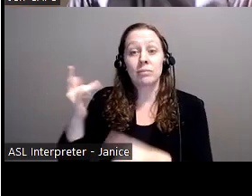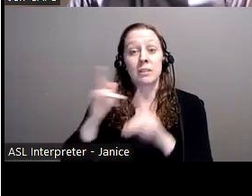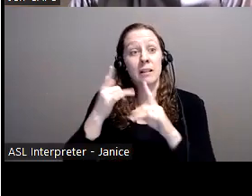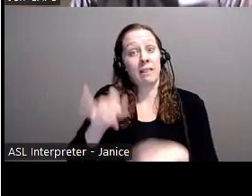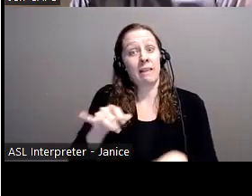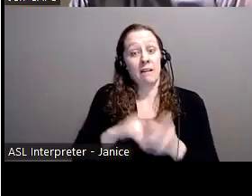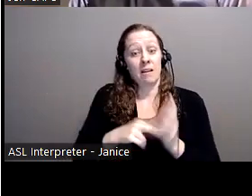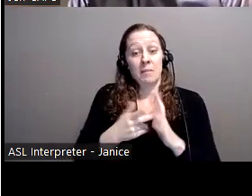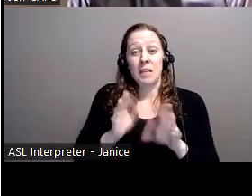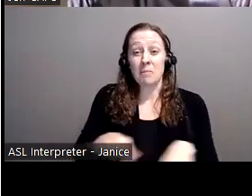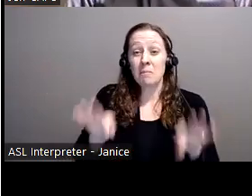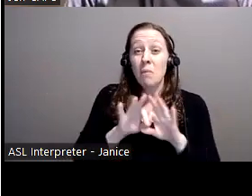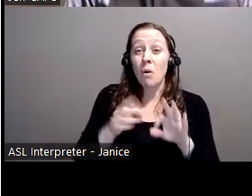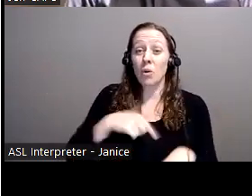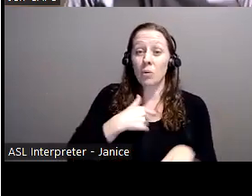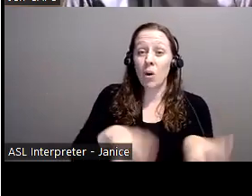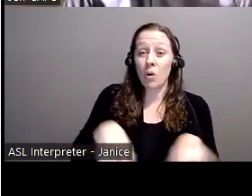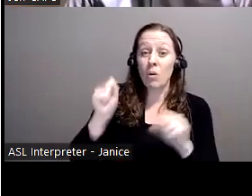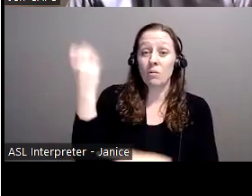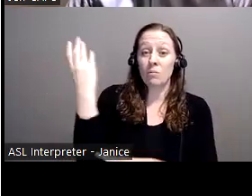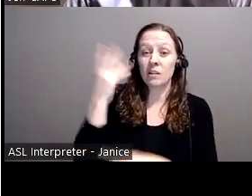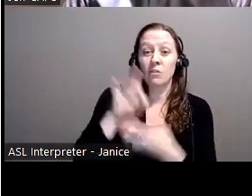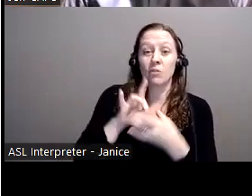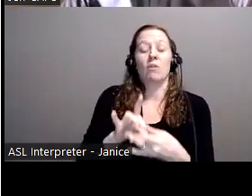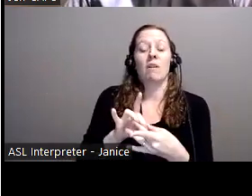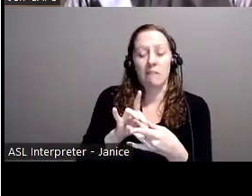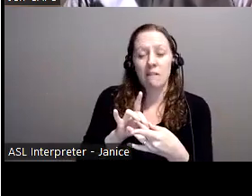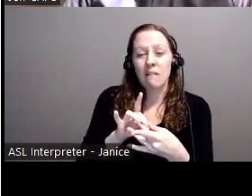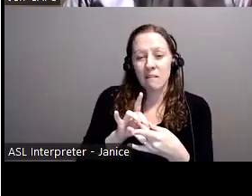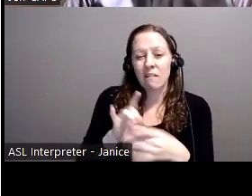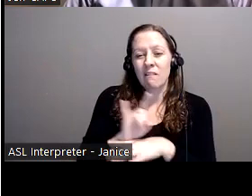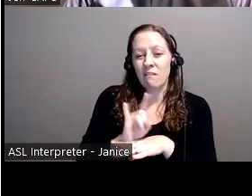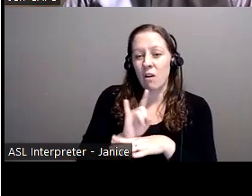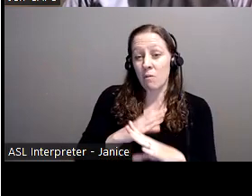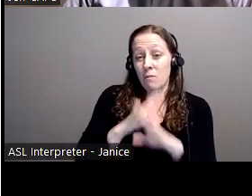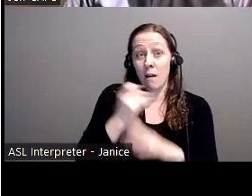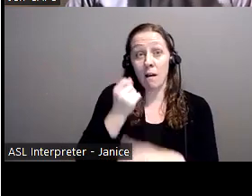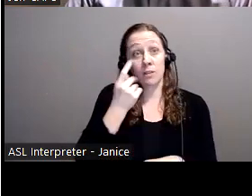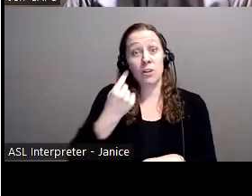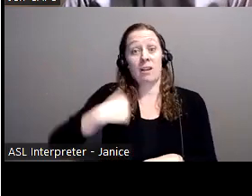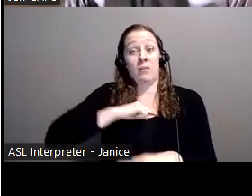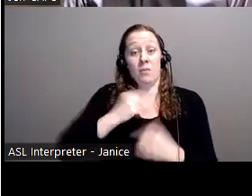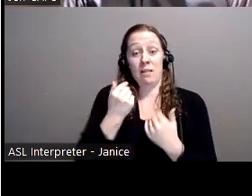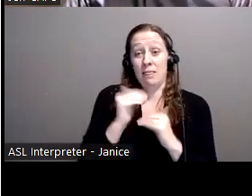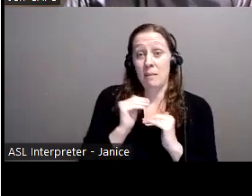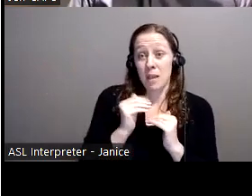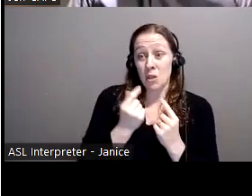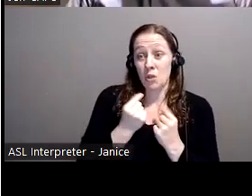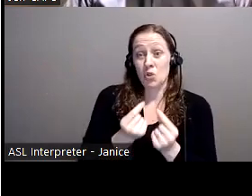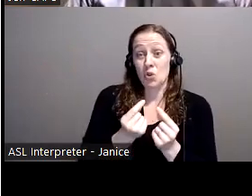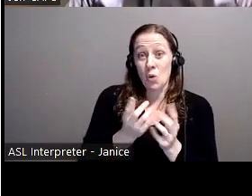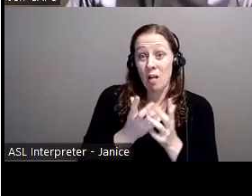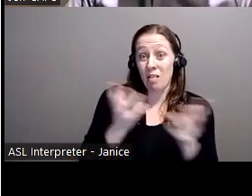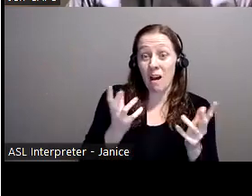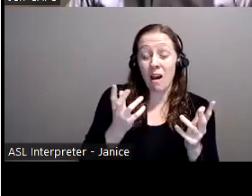even more. But, with that being said, the Canadian Anti-Fraud Centre can only do too much. It's so important for Canadians to take any